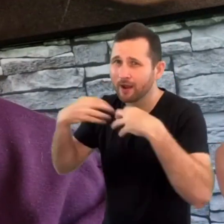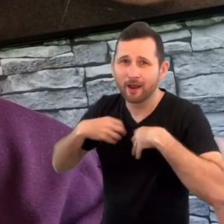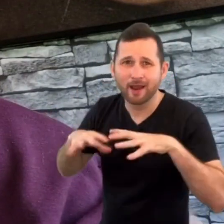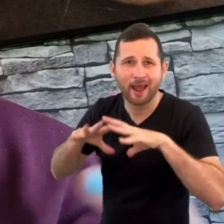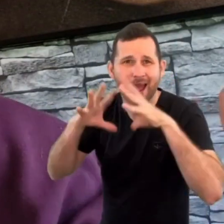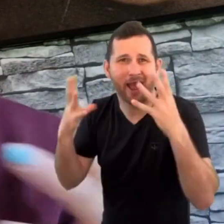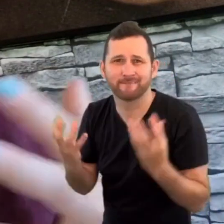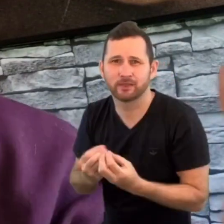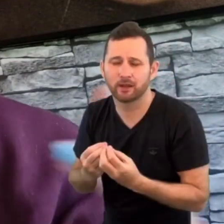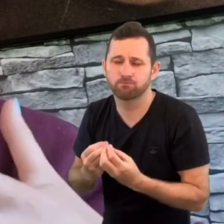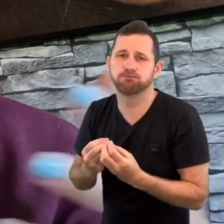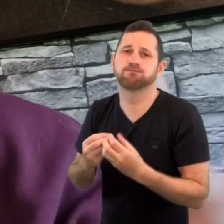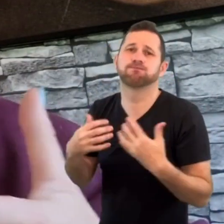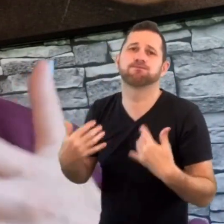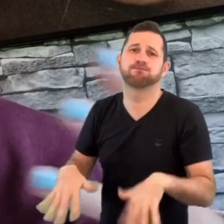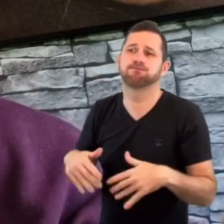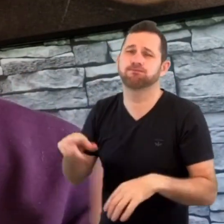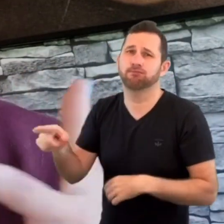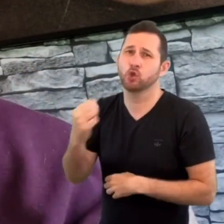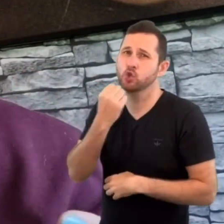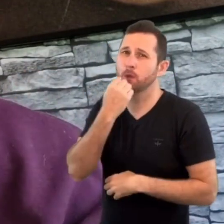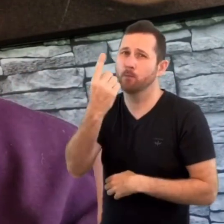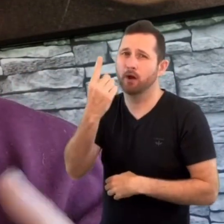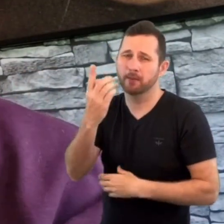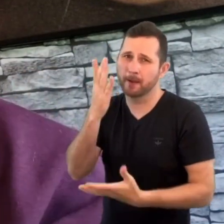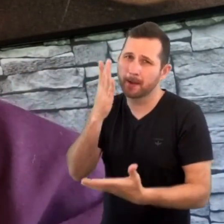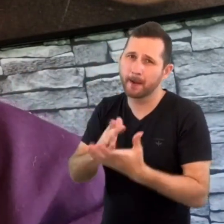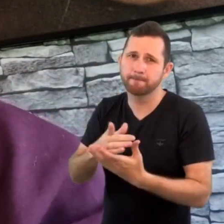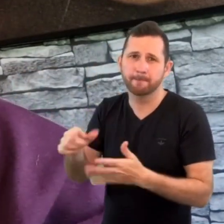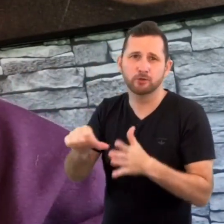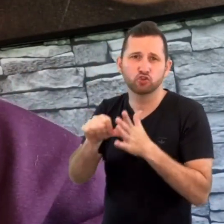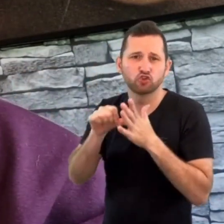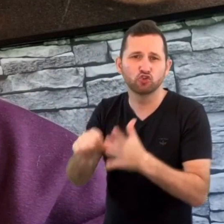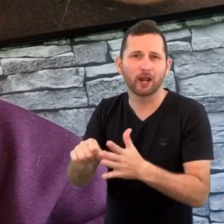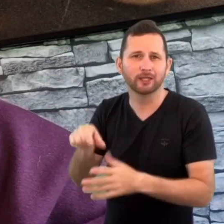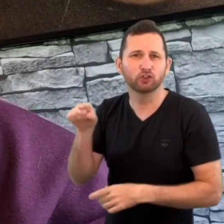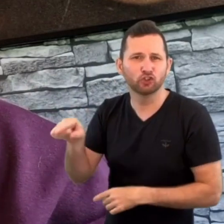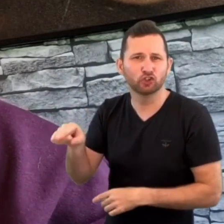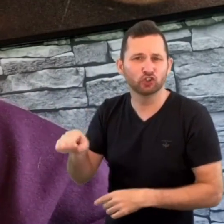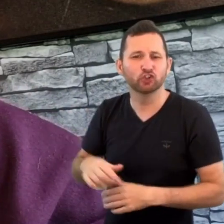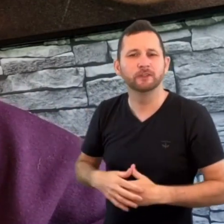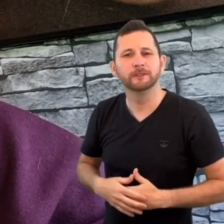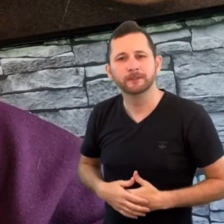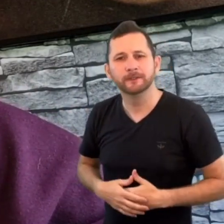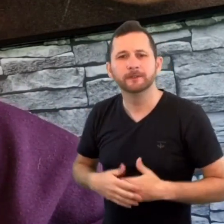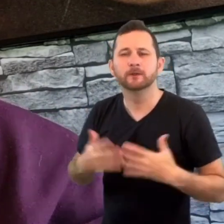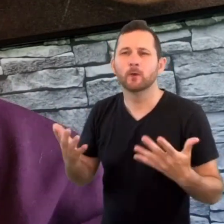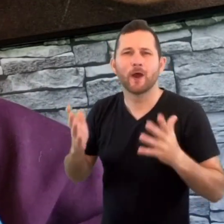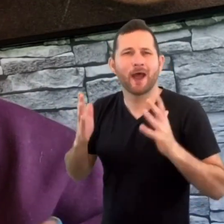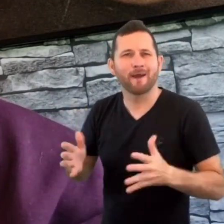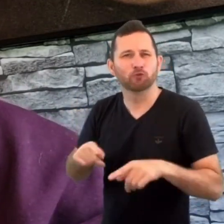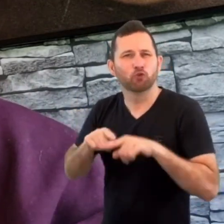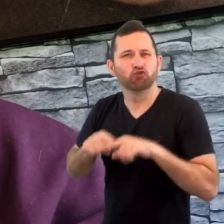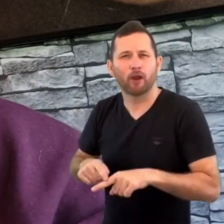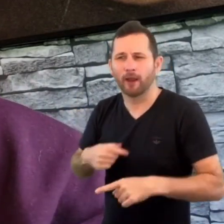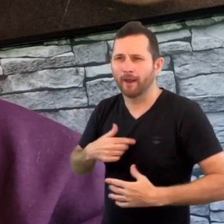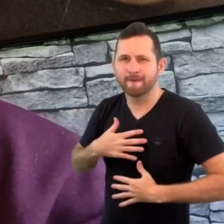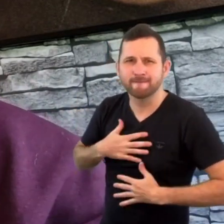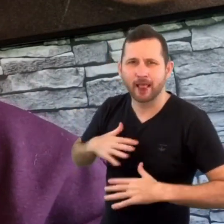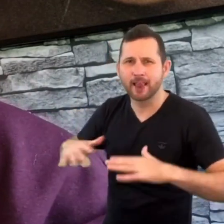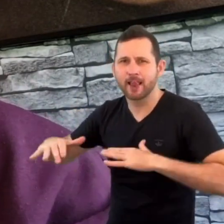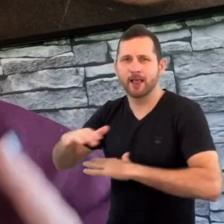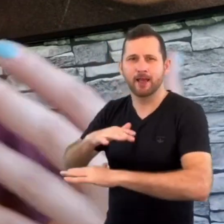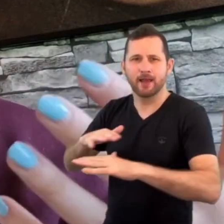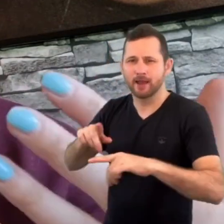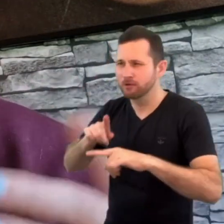it's it's very hard to to grasp everything um so yeah that's the biggest challenge so I have to rely on my other